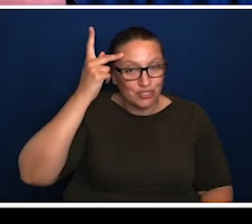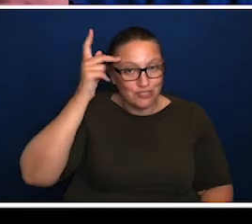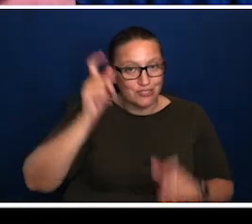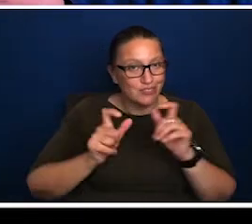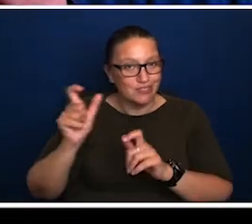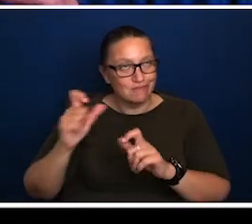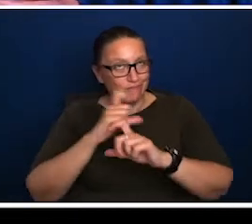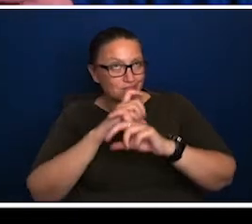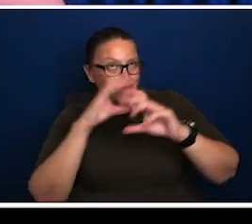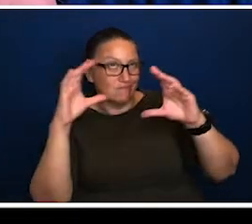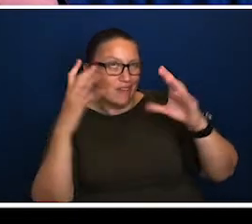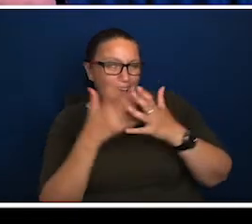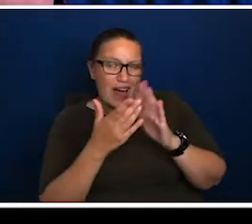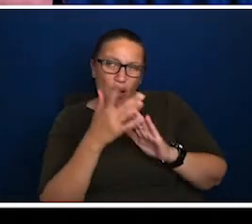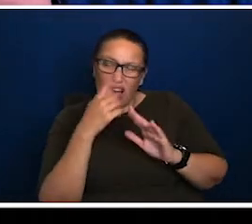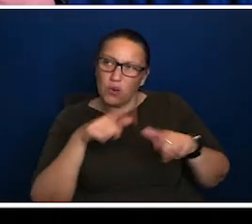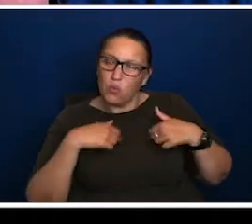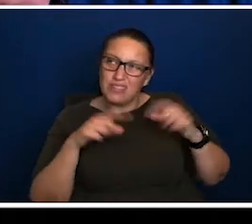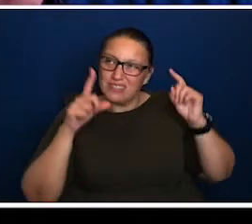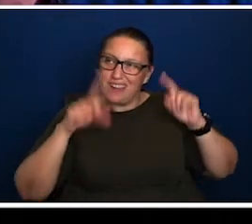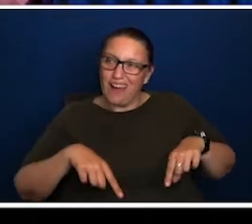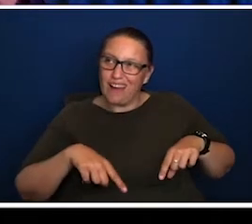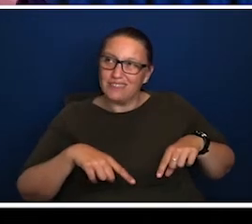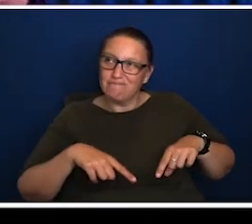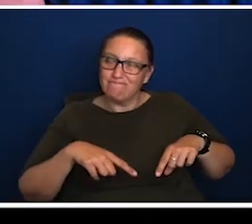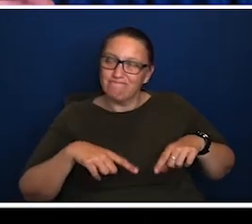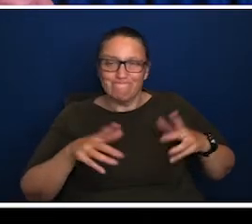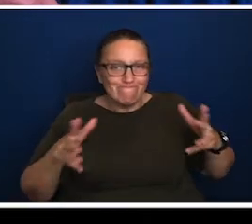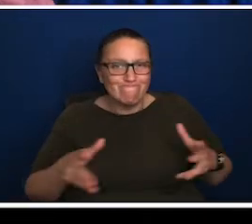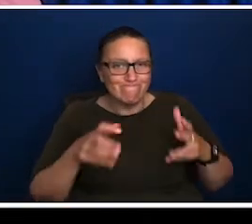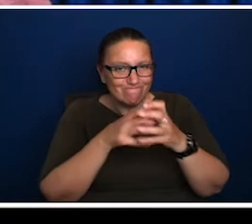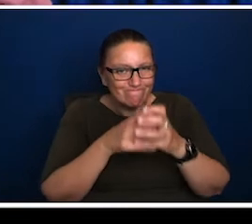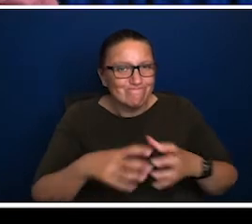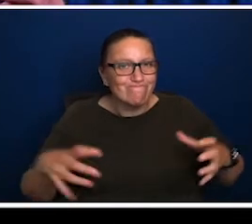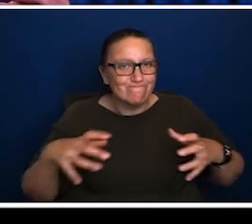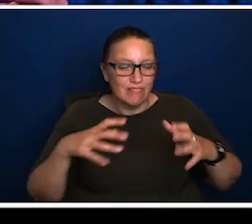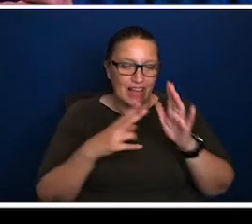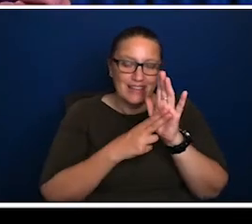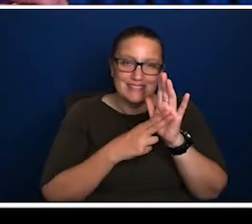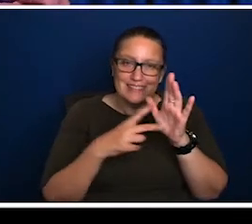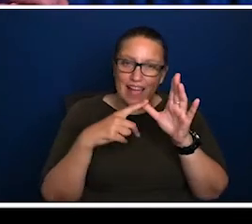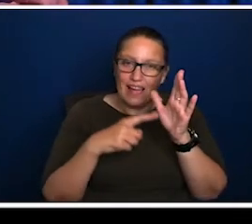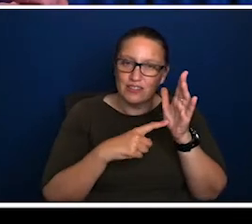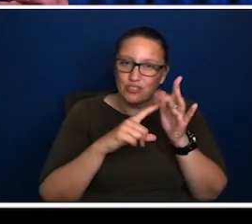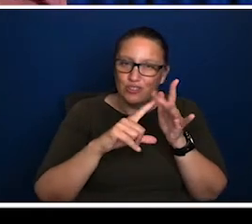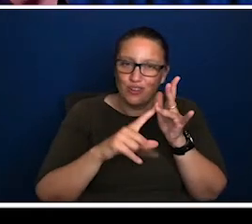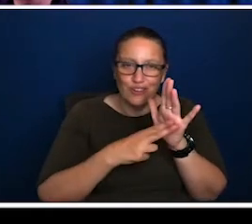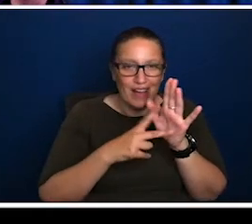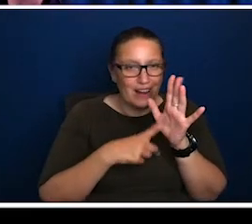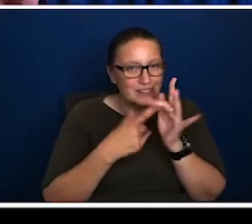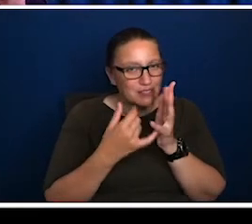sort of kickstarting, uh, great, uh, sort of a big run of nationalism in, in, in Australian art.